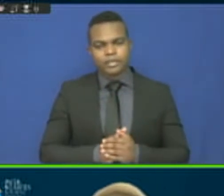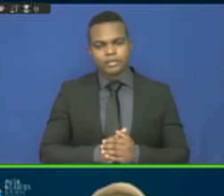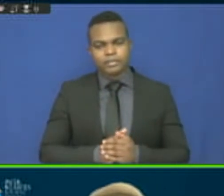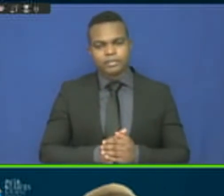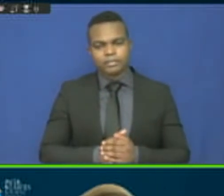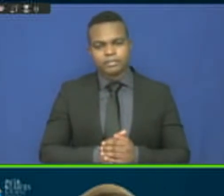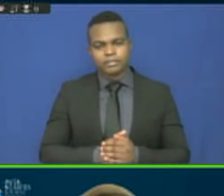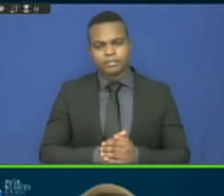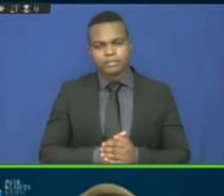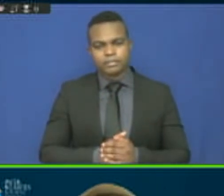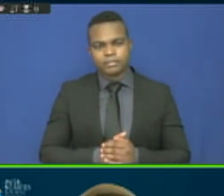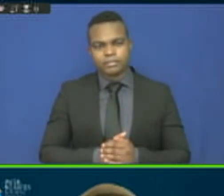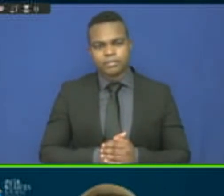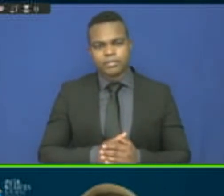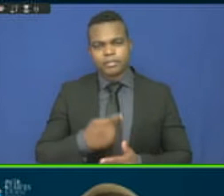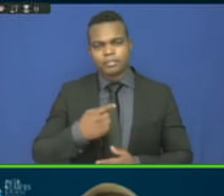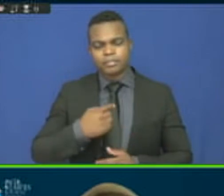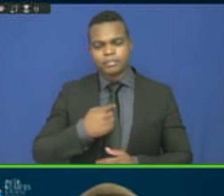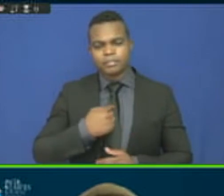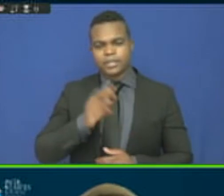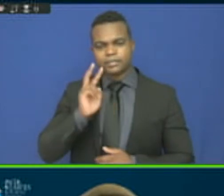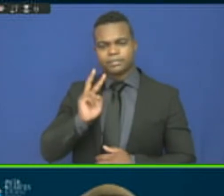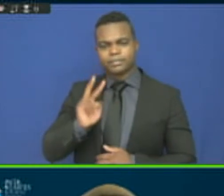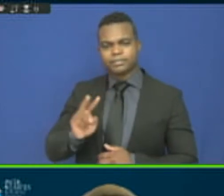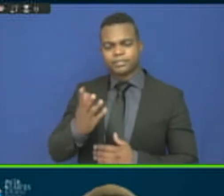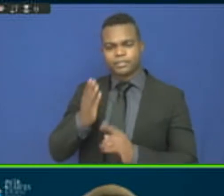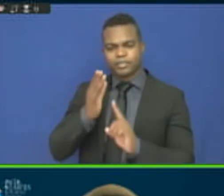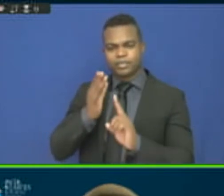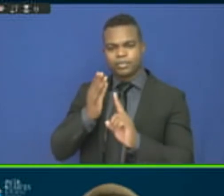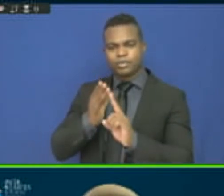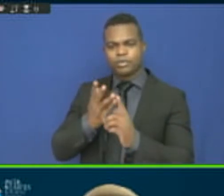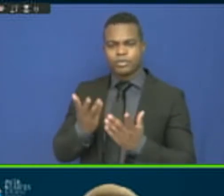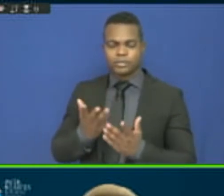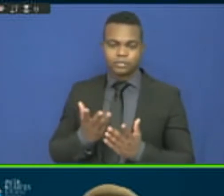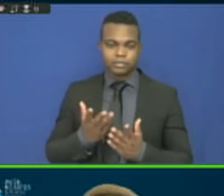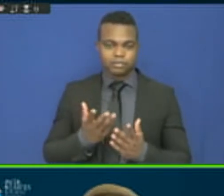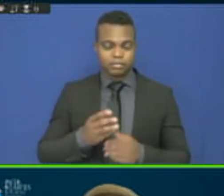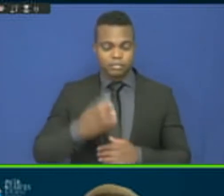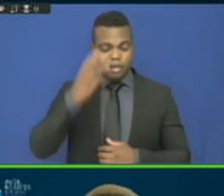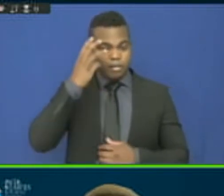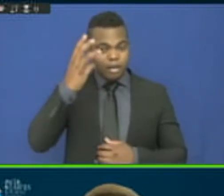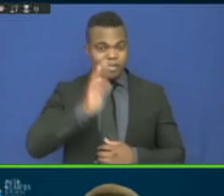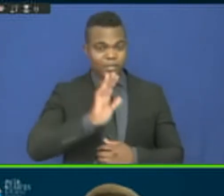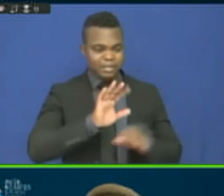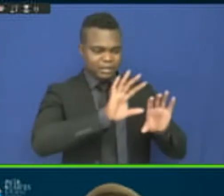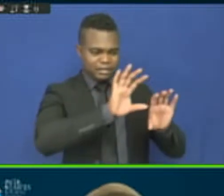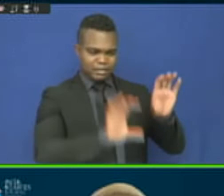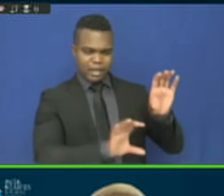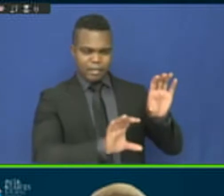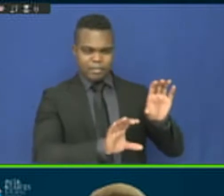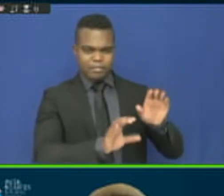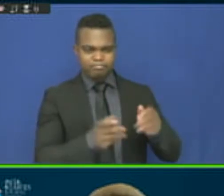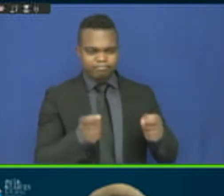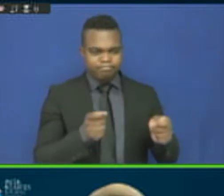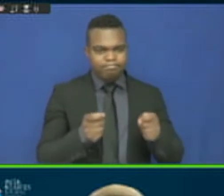among the mandates of subnational and local governments. So for me, there is no really no need